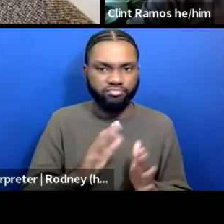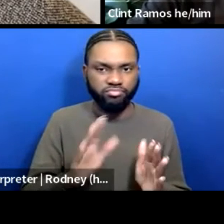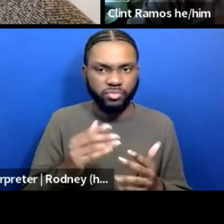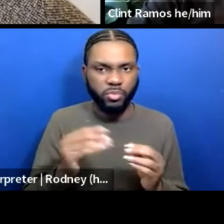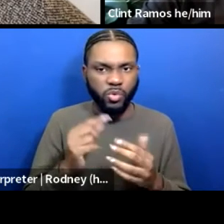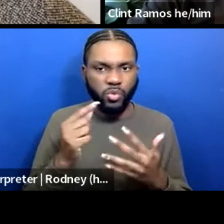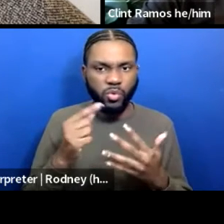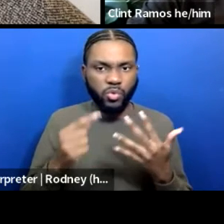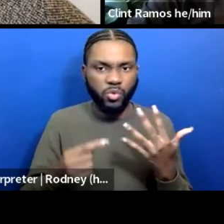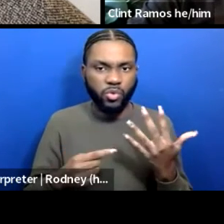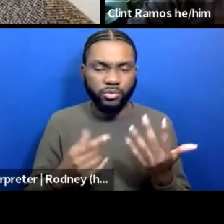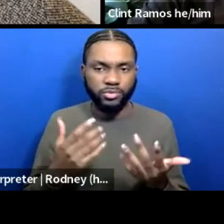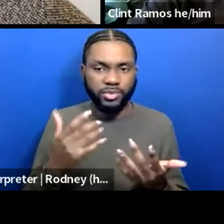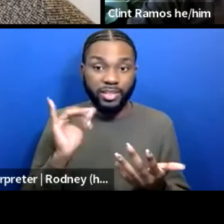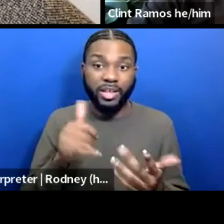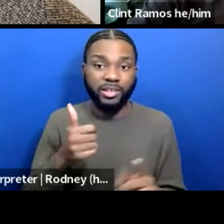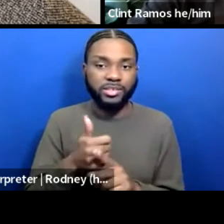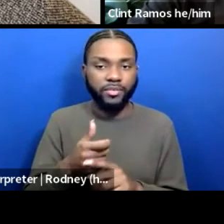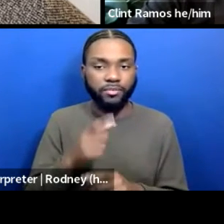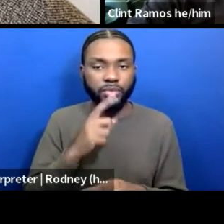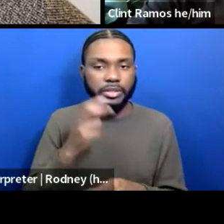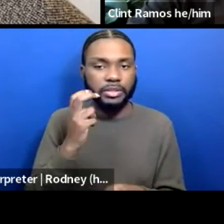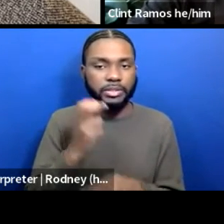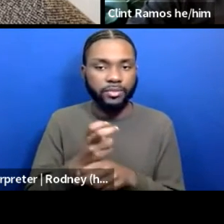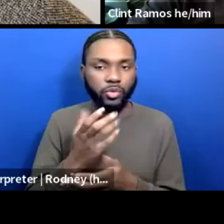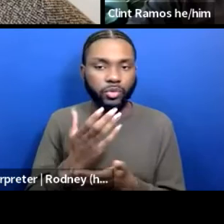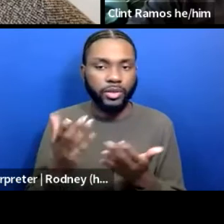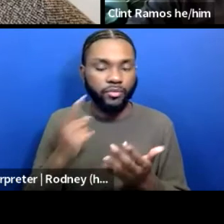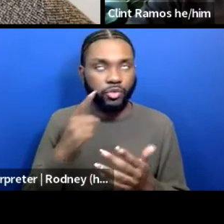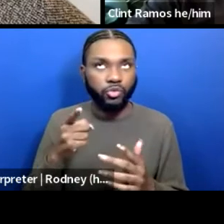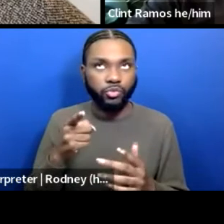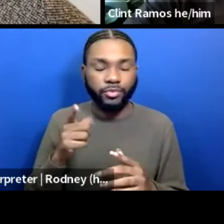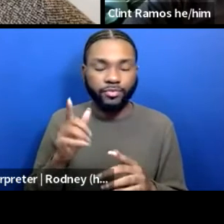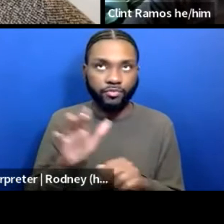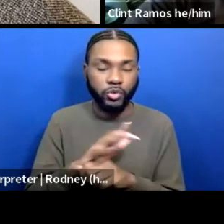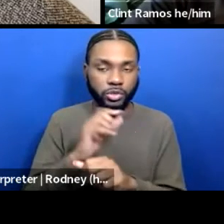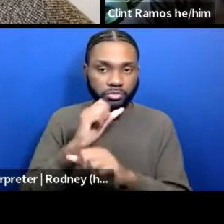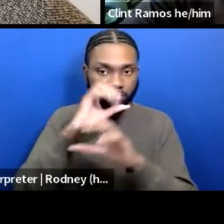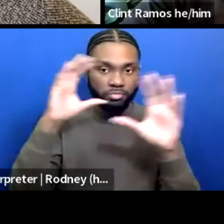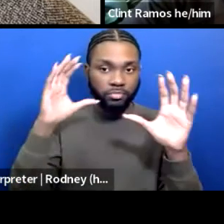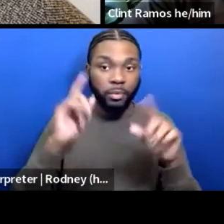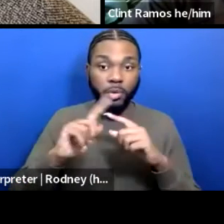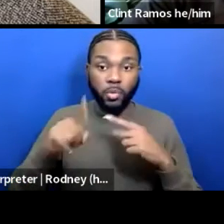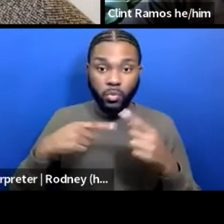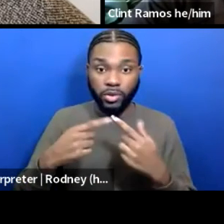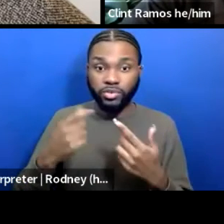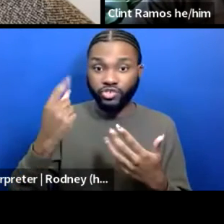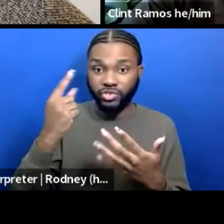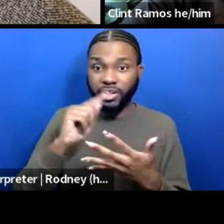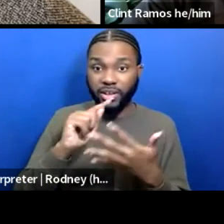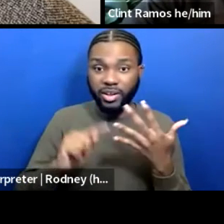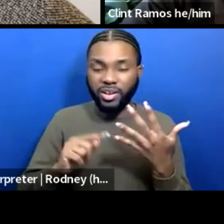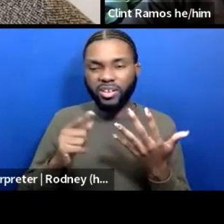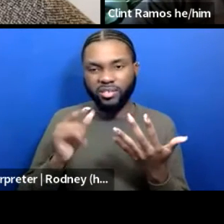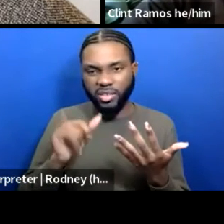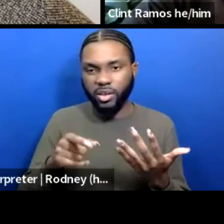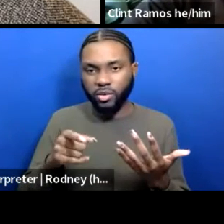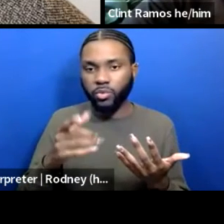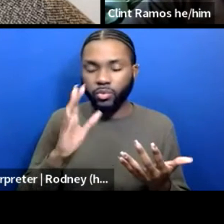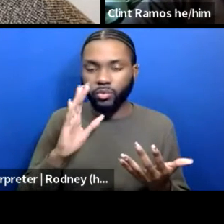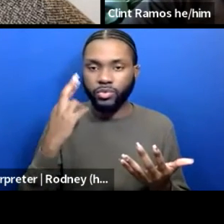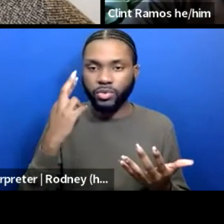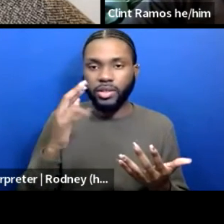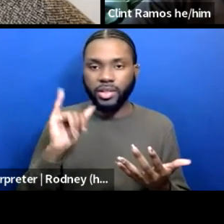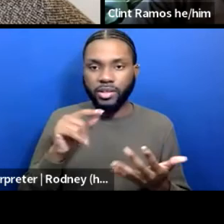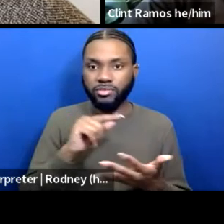And that's a difficult thing to, to get your head around. But once you do, you'll understand that these are the things we